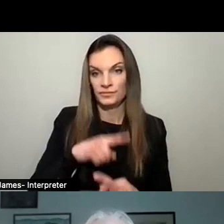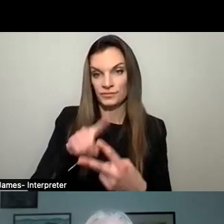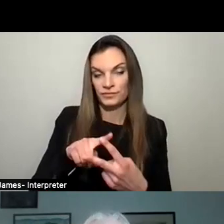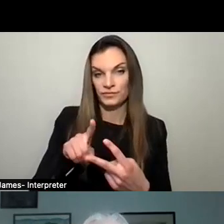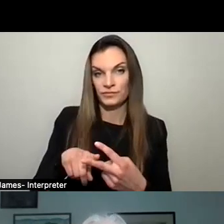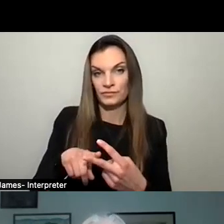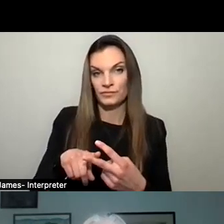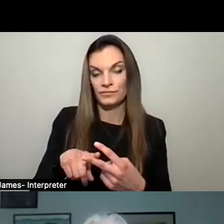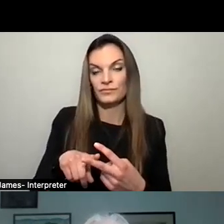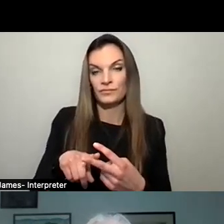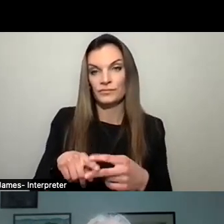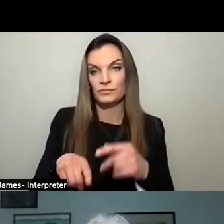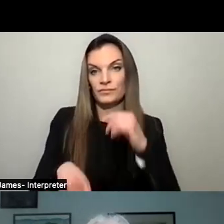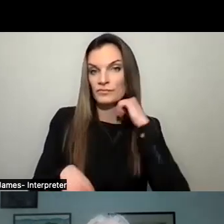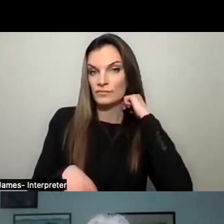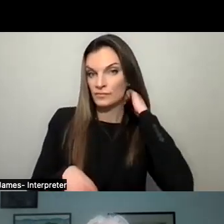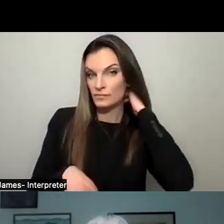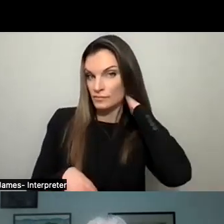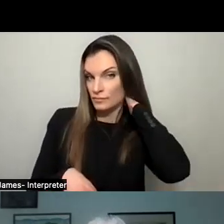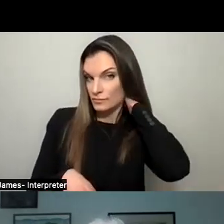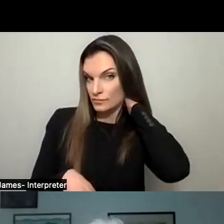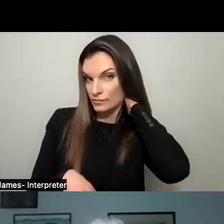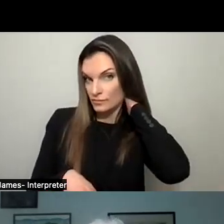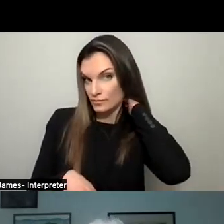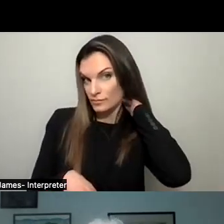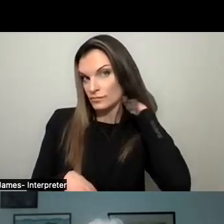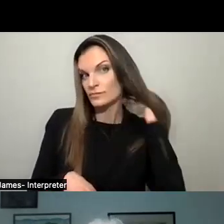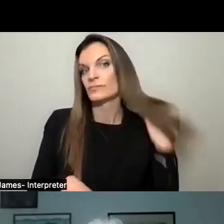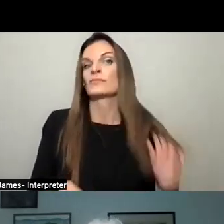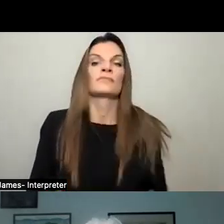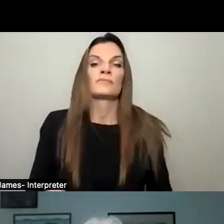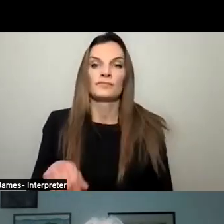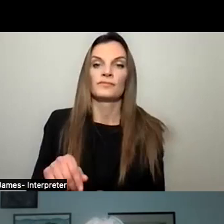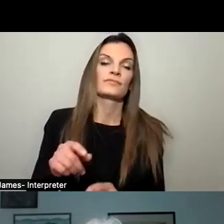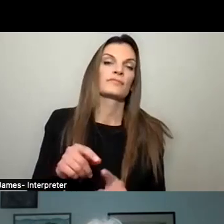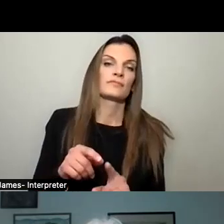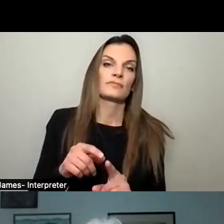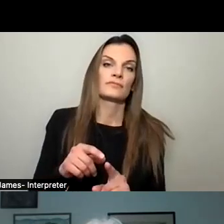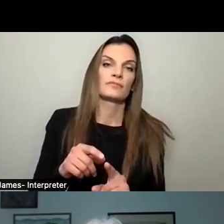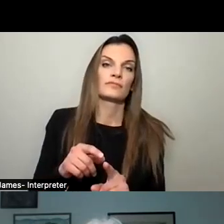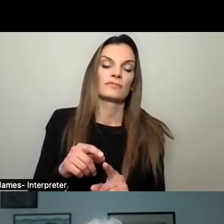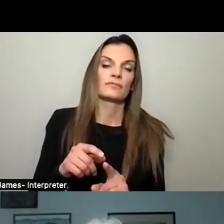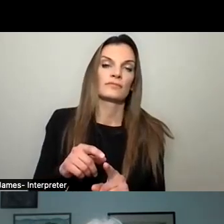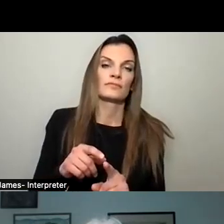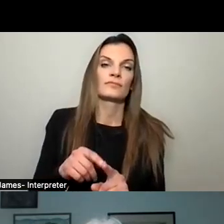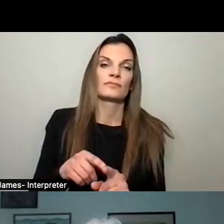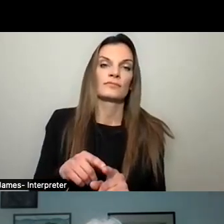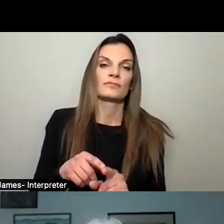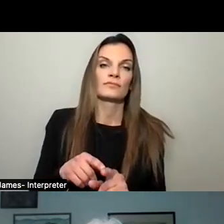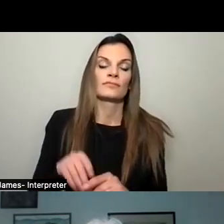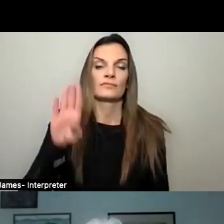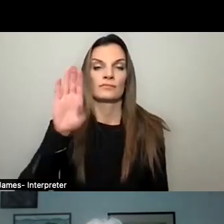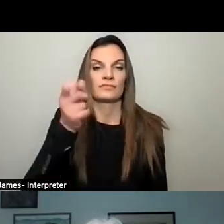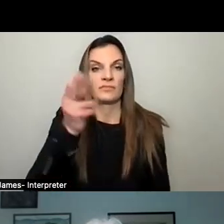that. One is to extend the street down from Beekman